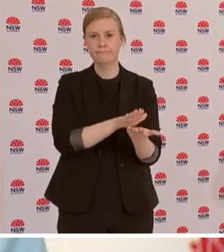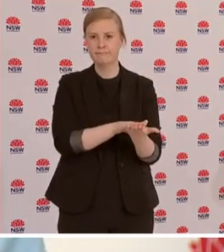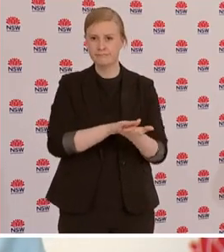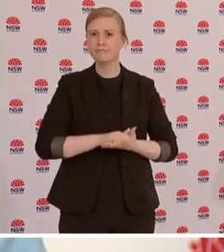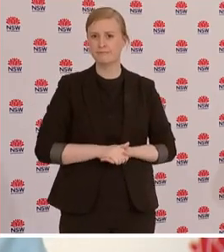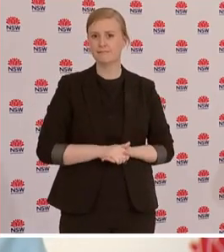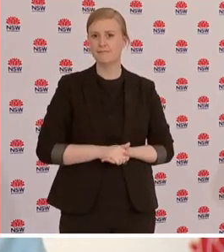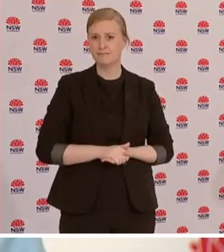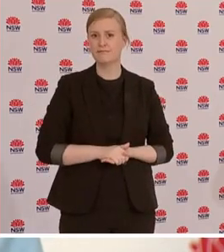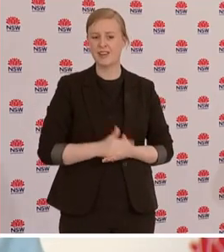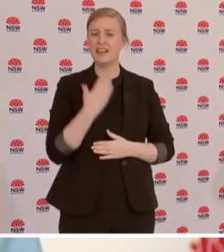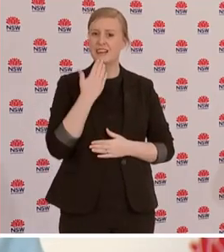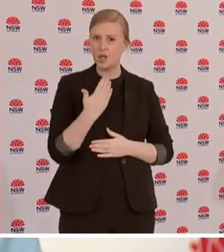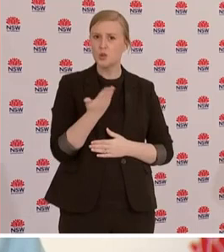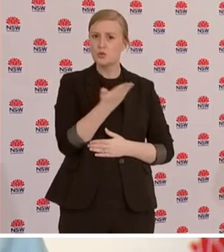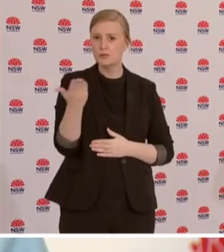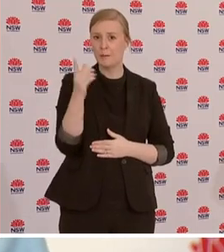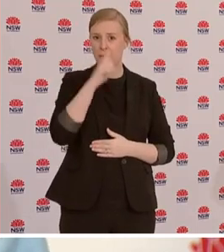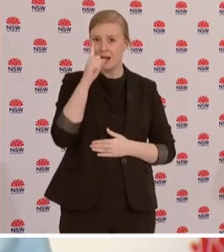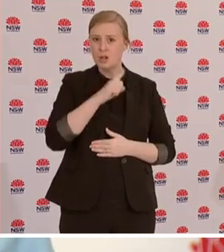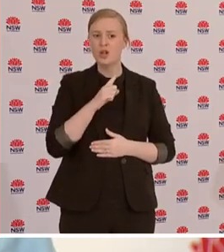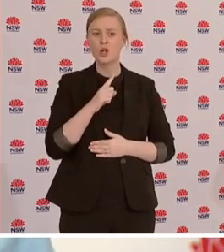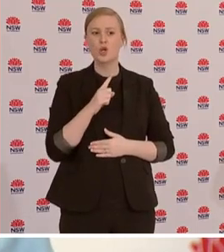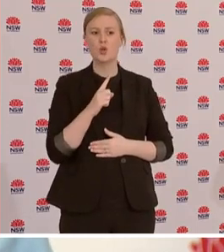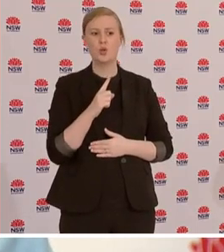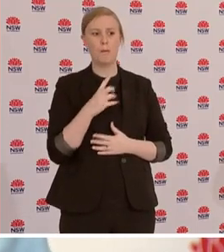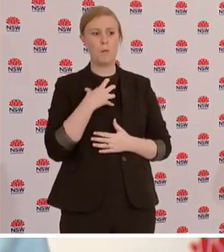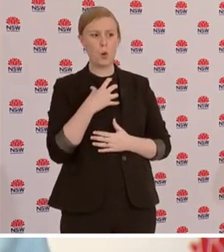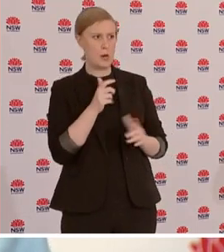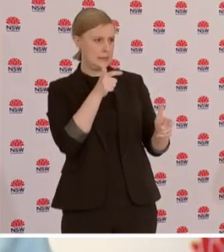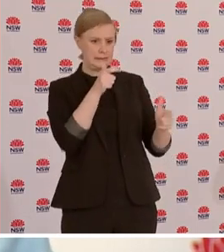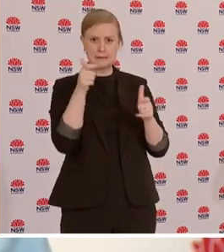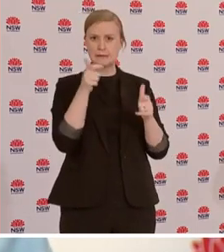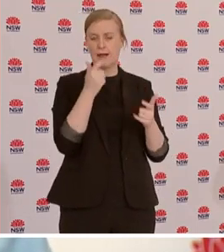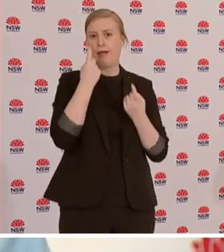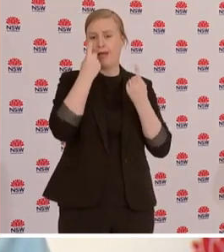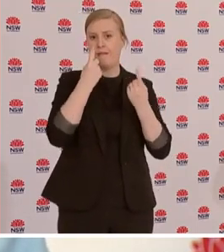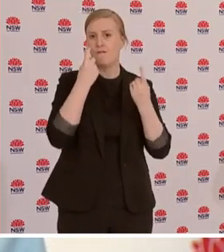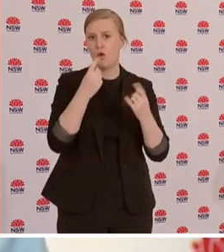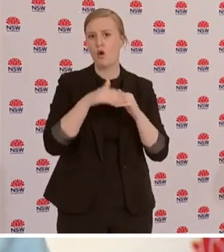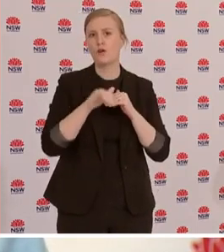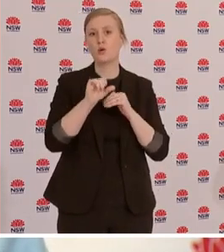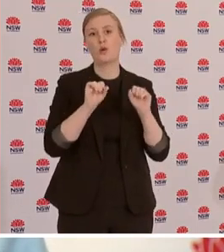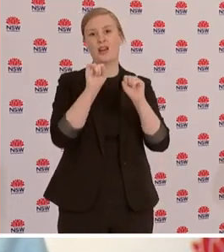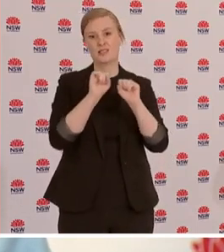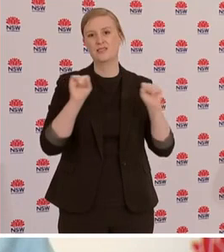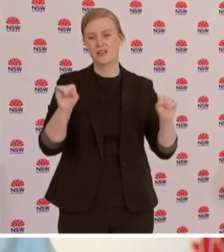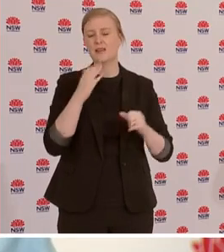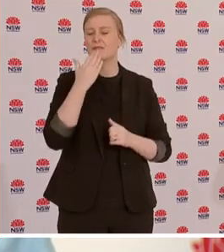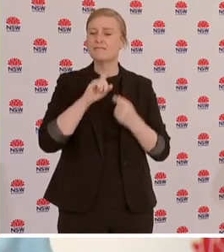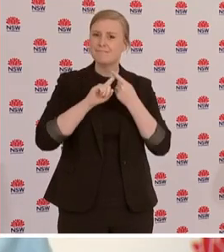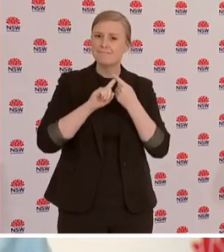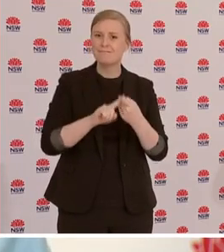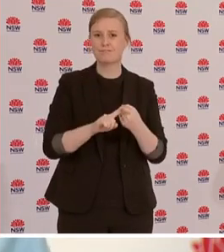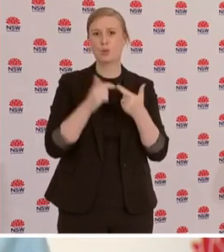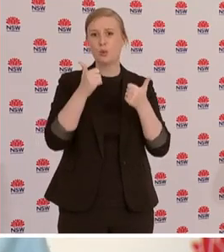exercise in a much less risky fashion. We want people to continue that. We want people to make good decisions and we